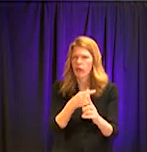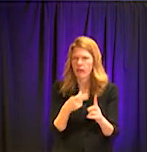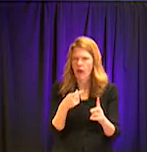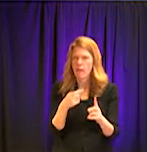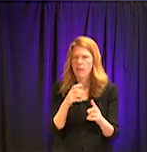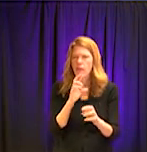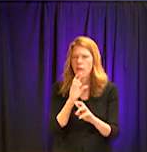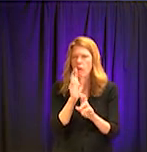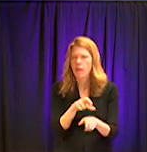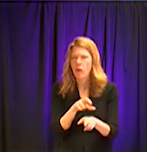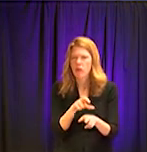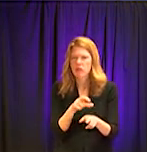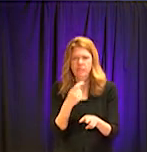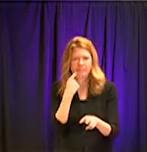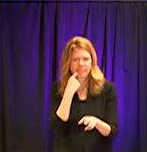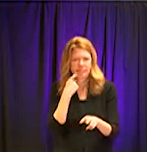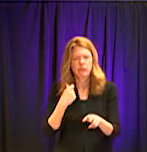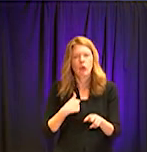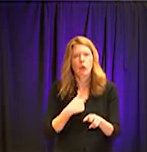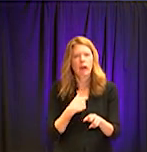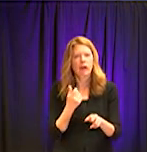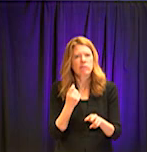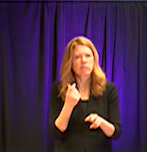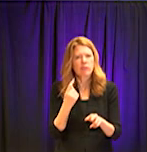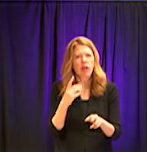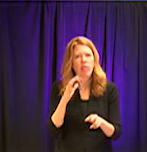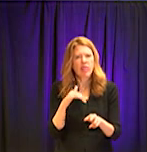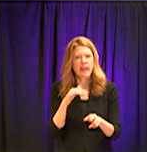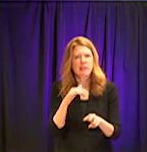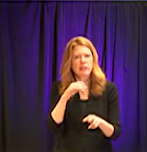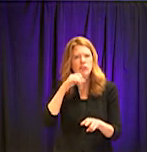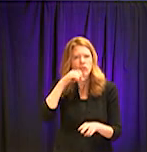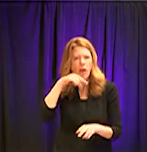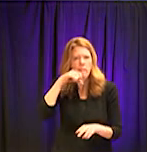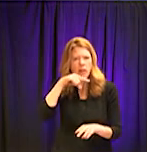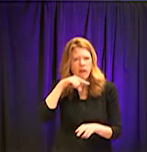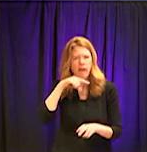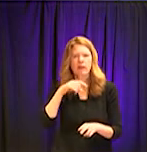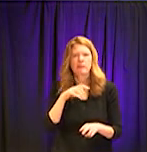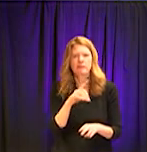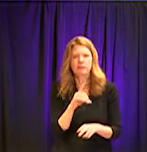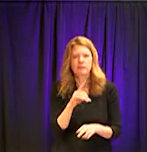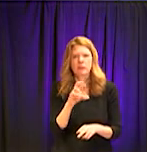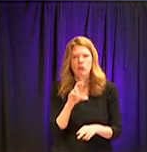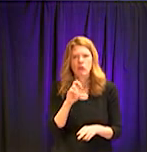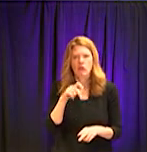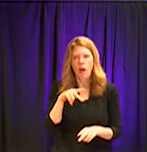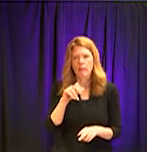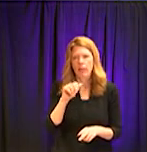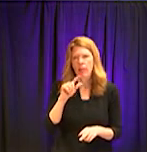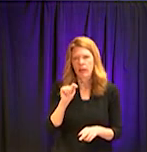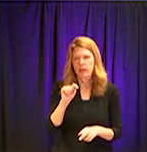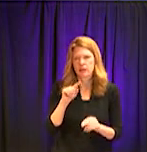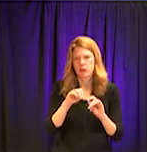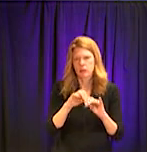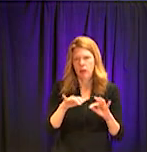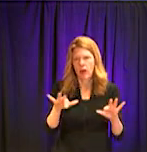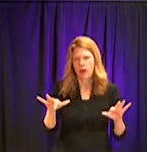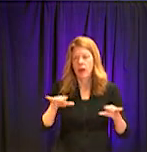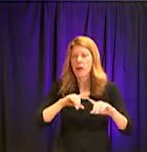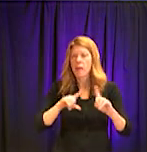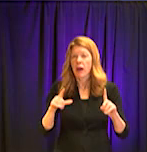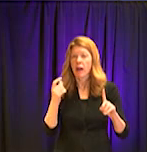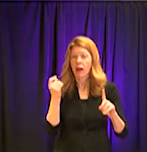so we understand that this is a droplet spread infection. However, what we're learning is that it lives on surfaces